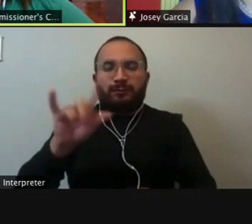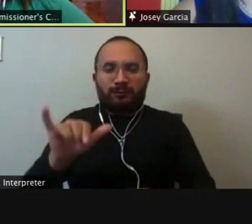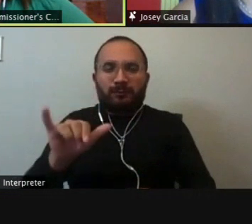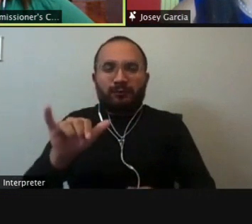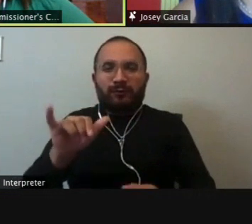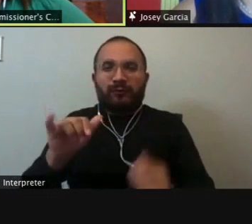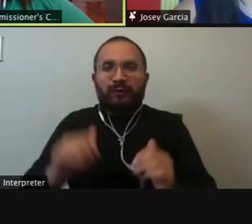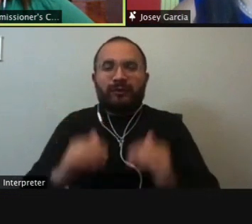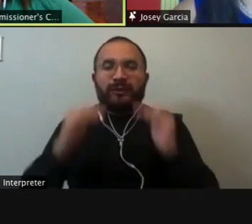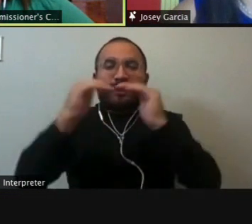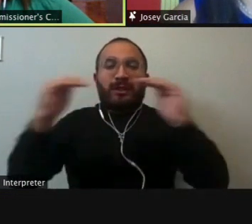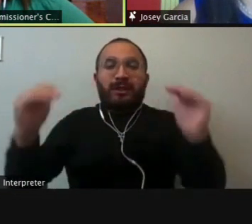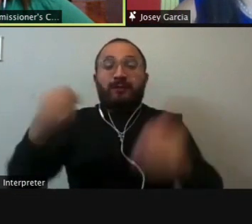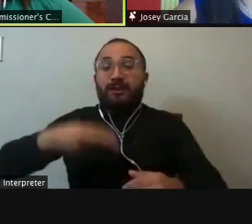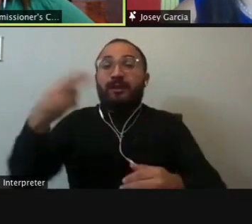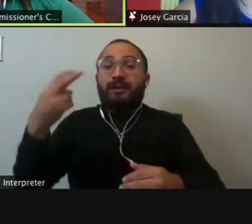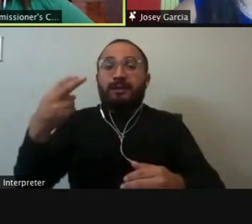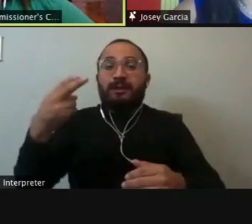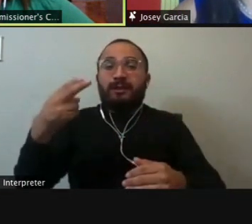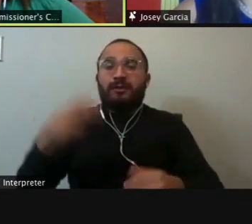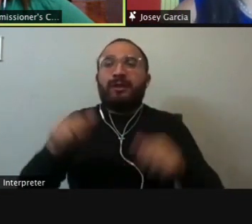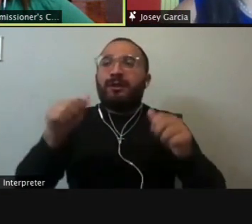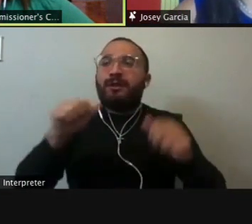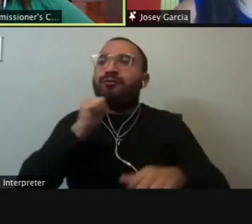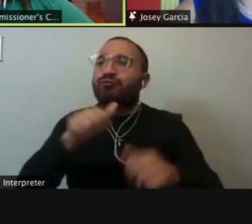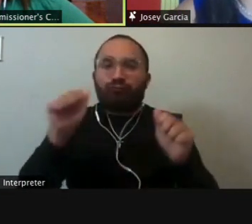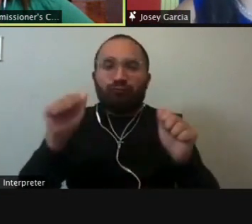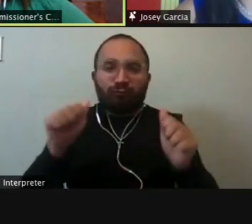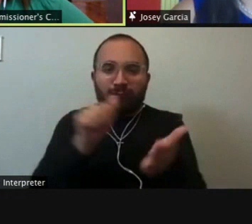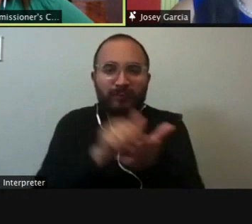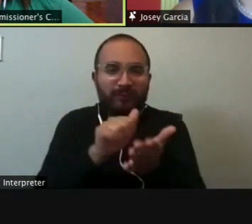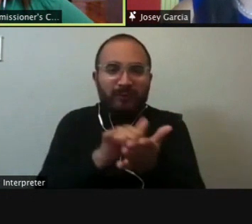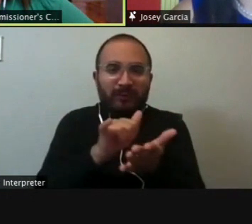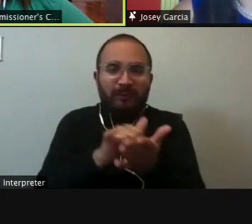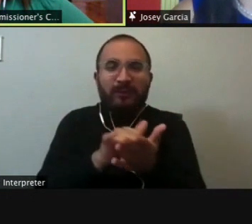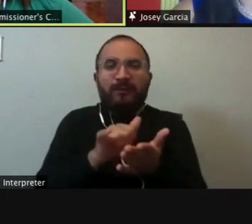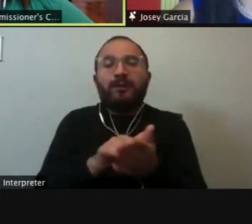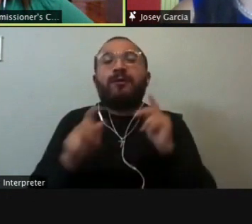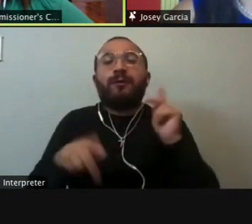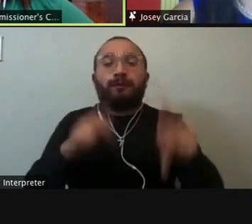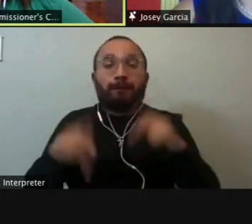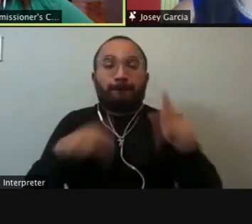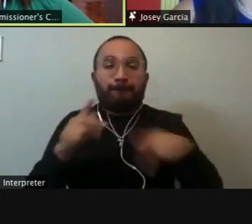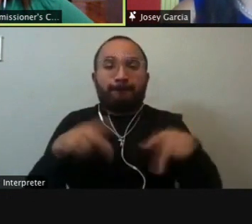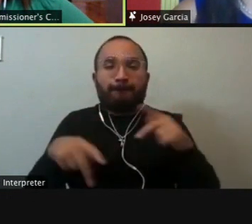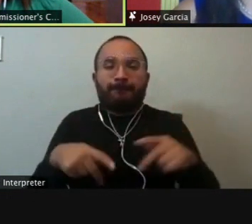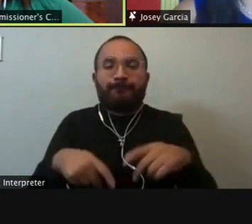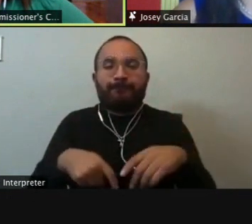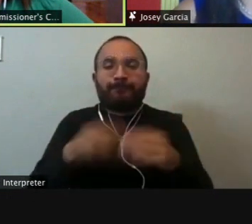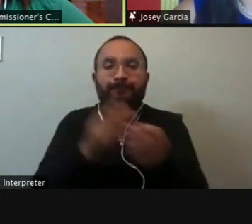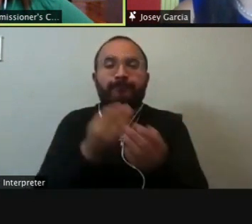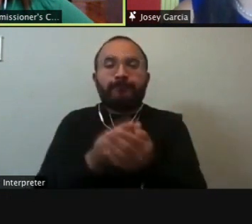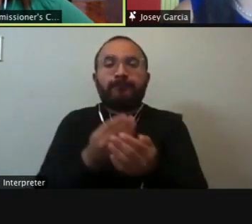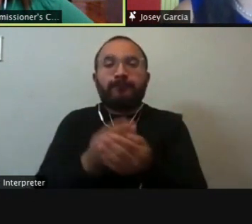impossible for a lot of our lower income, um, citizens to get meaning to get bailed out of